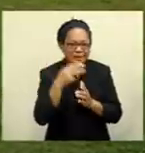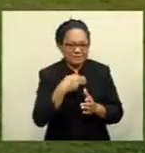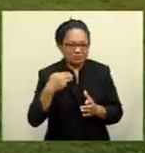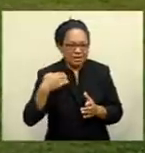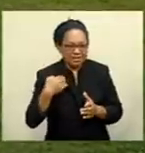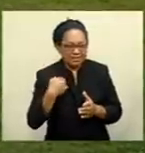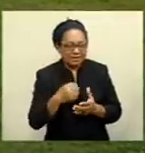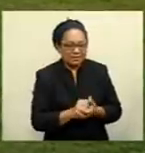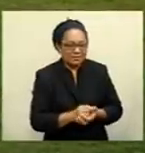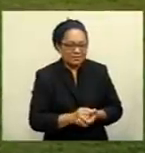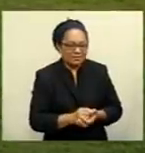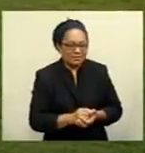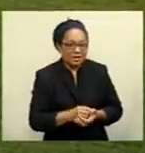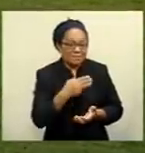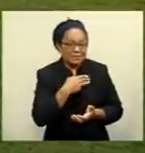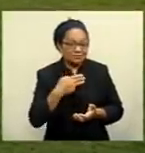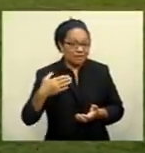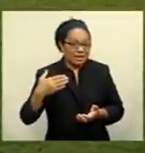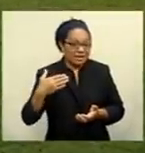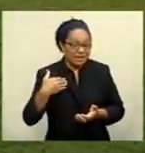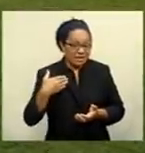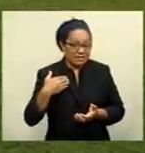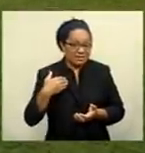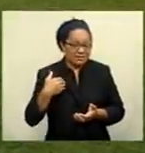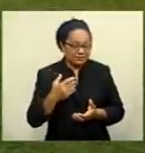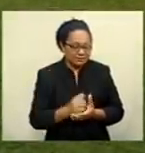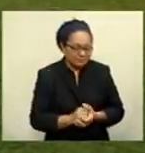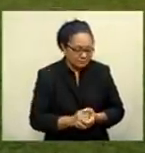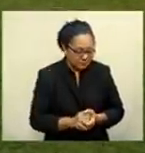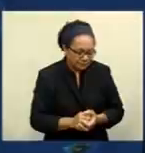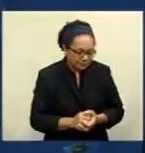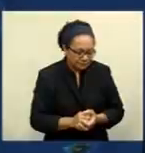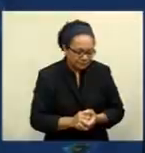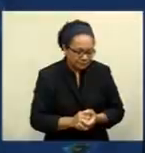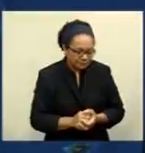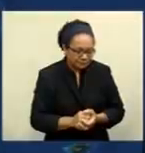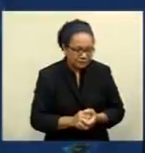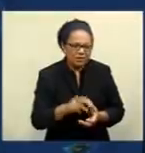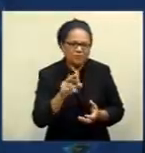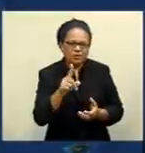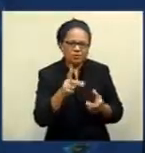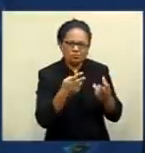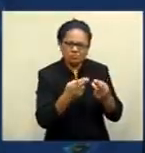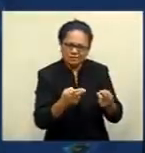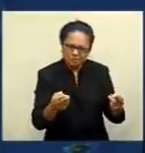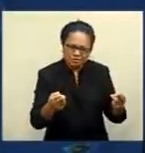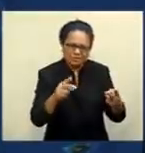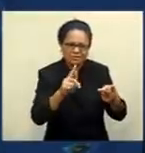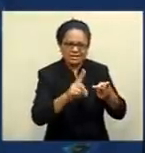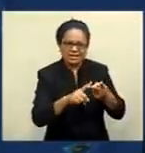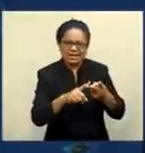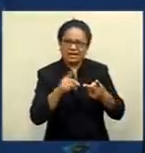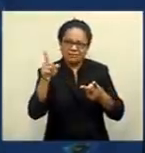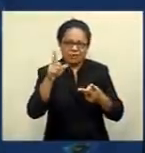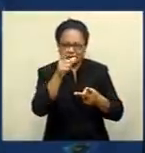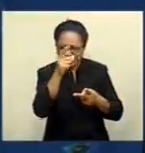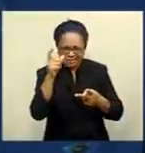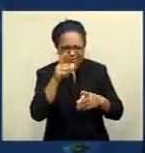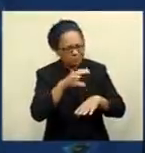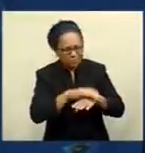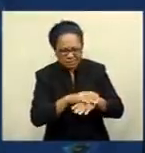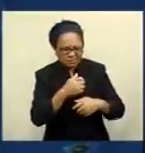ministry in terms of resources and for the frontline workers being engaged.